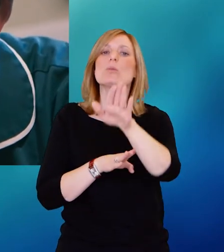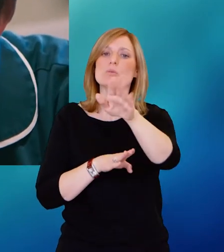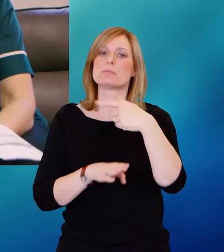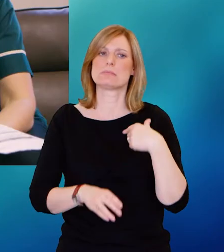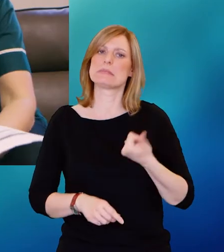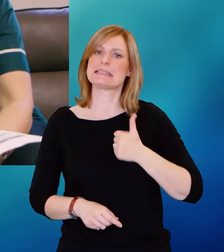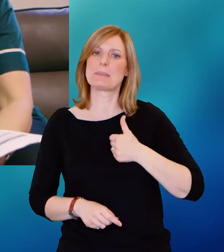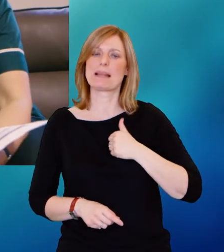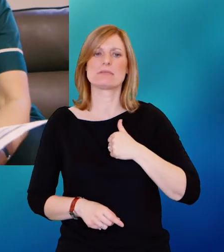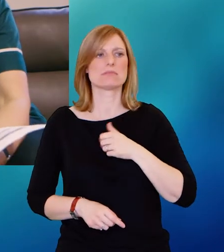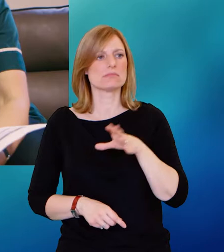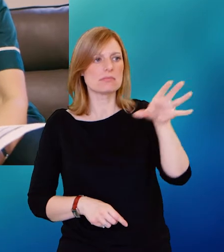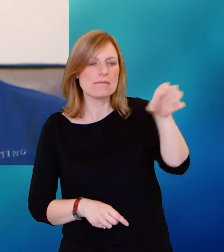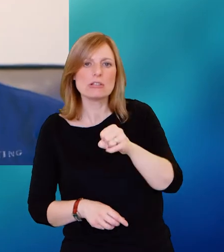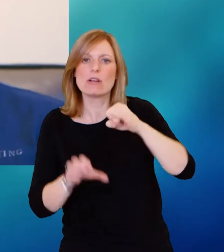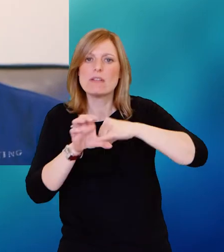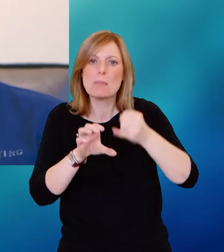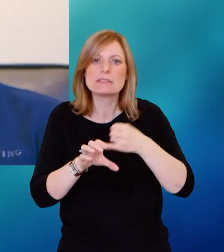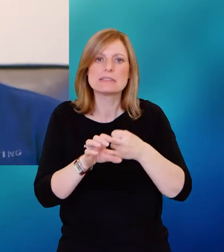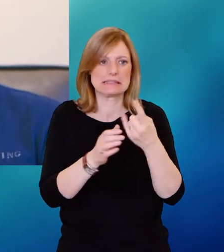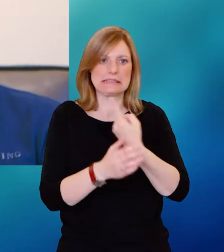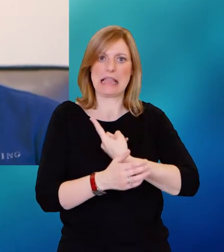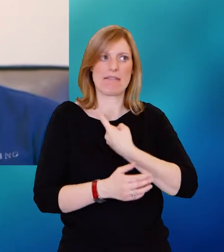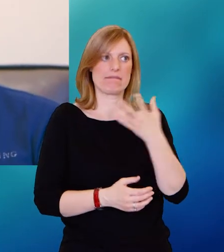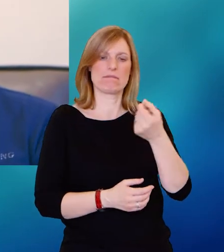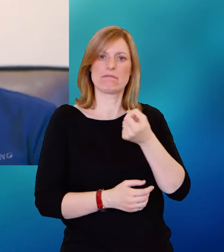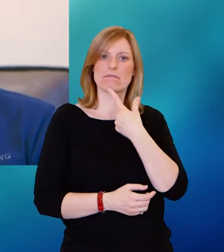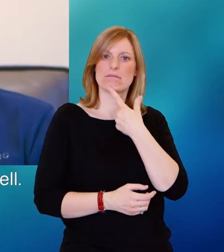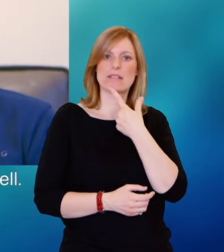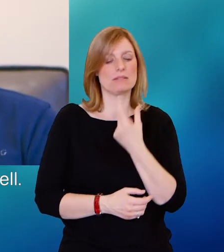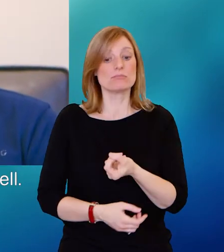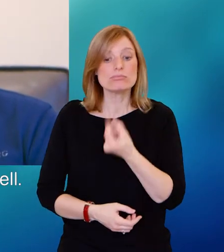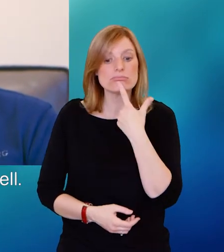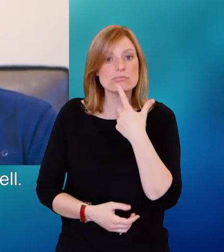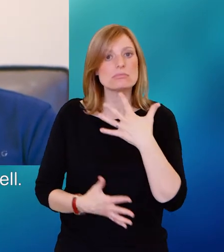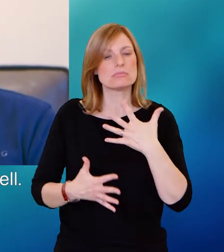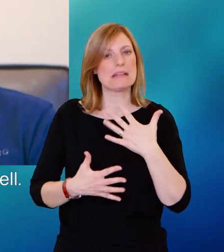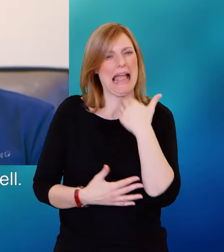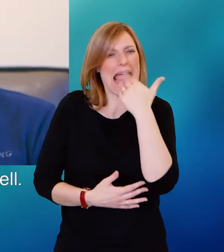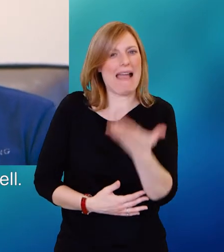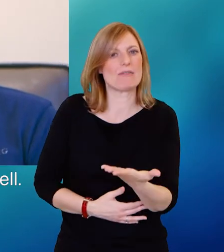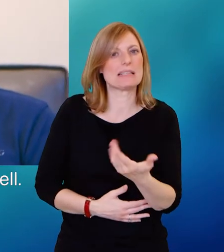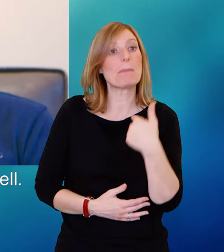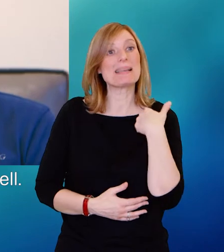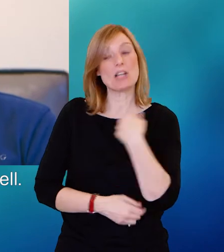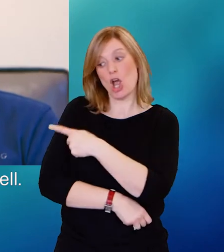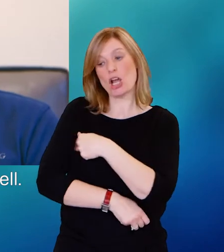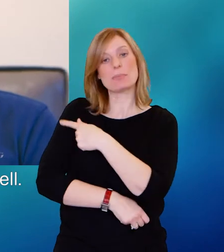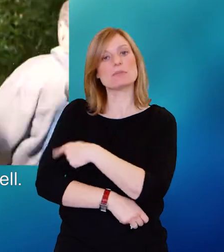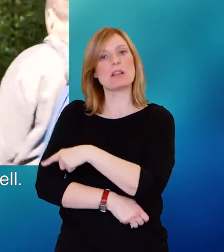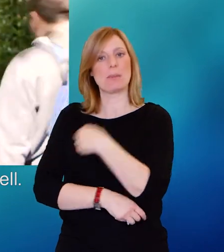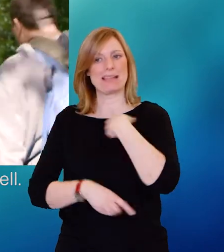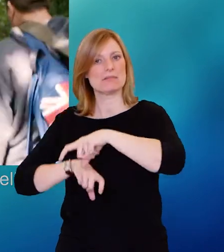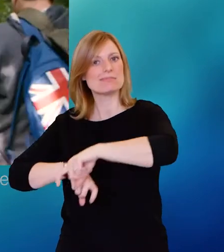take the medication on a day-to-day basis really, because I know that in hospital it's kept it well.